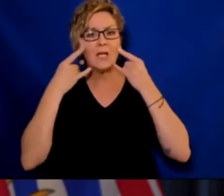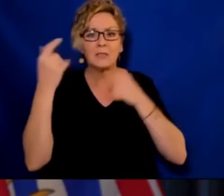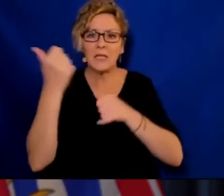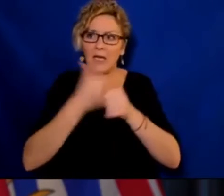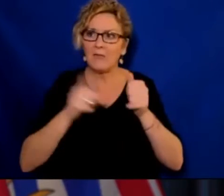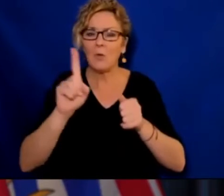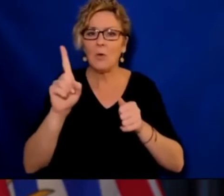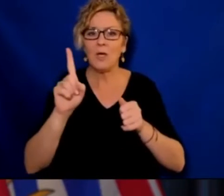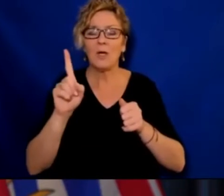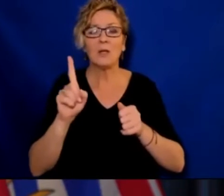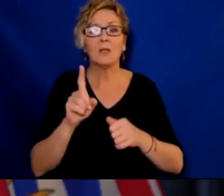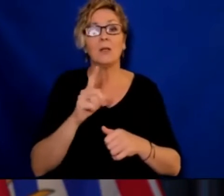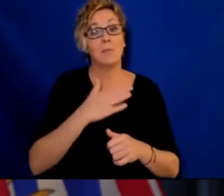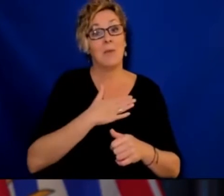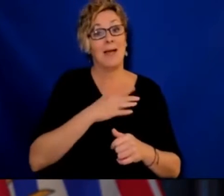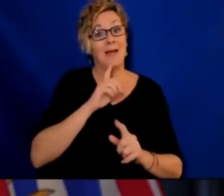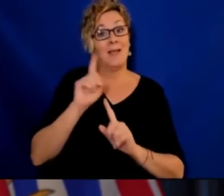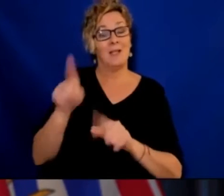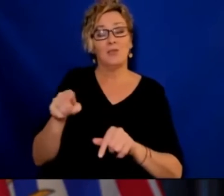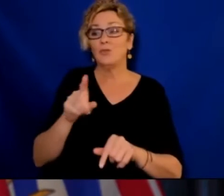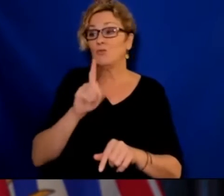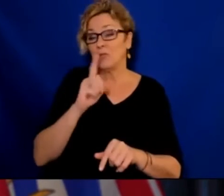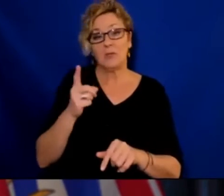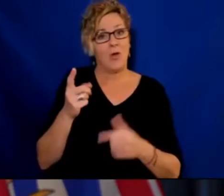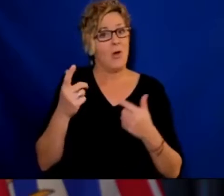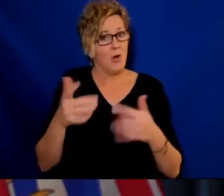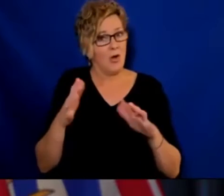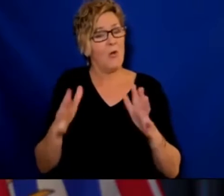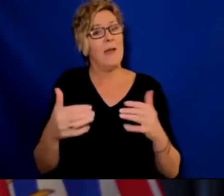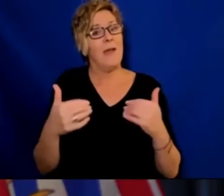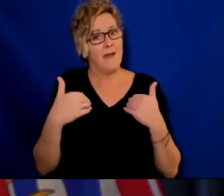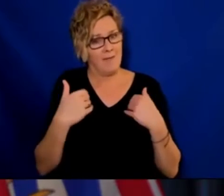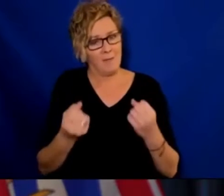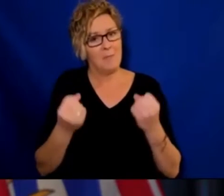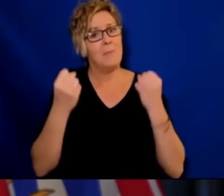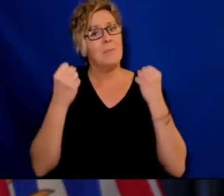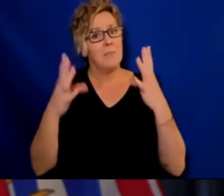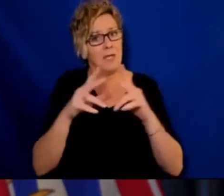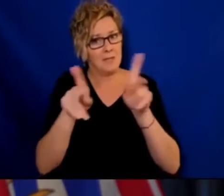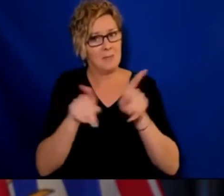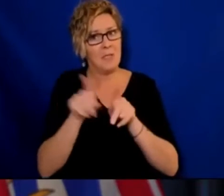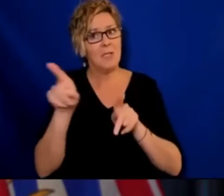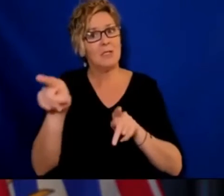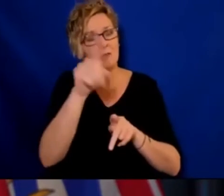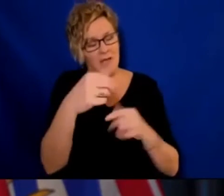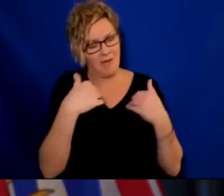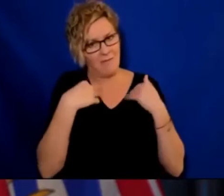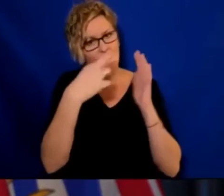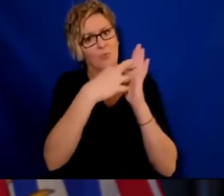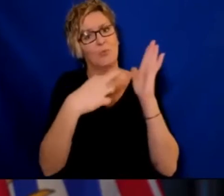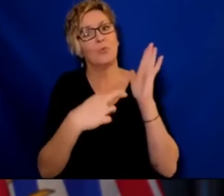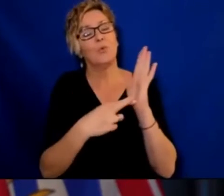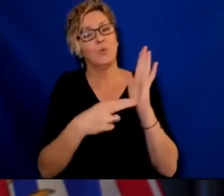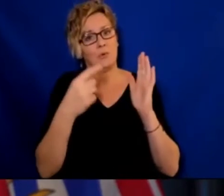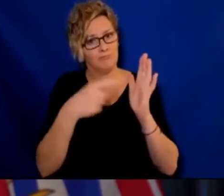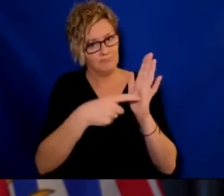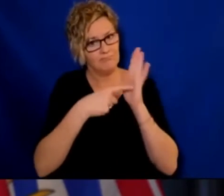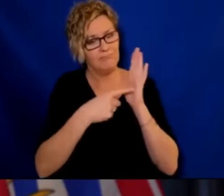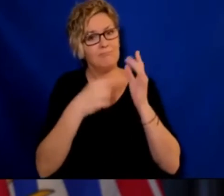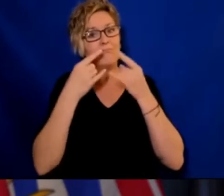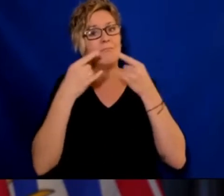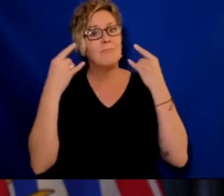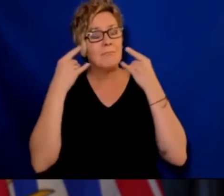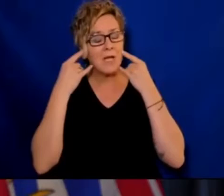do. And we know that it's an important part of the individual efforts that we do every day.